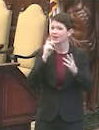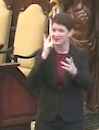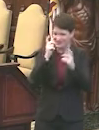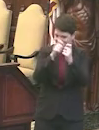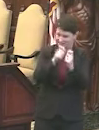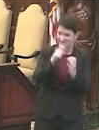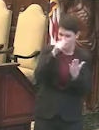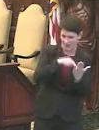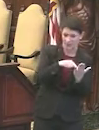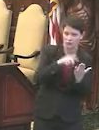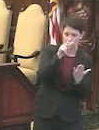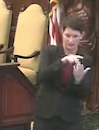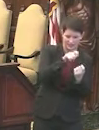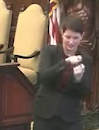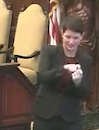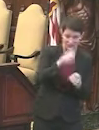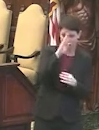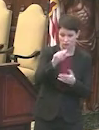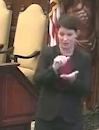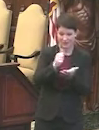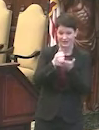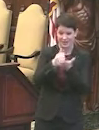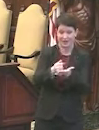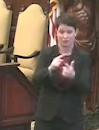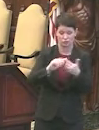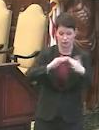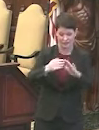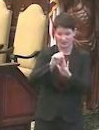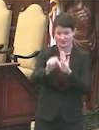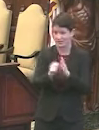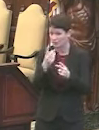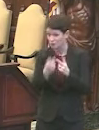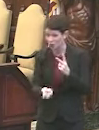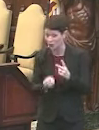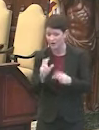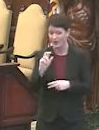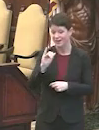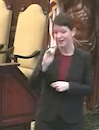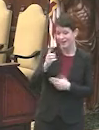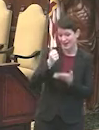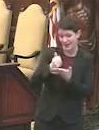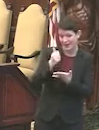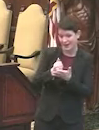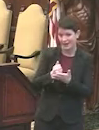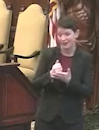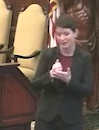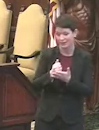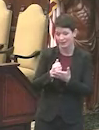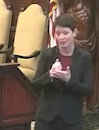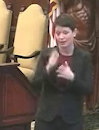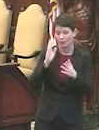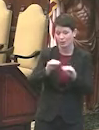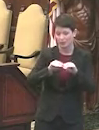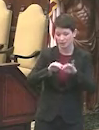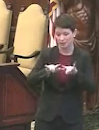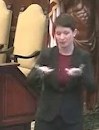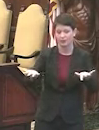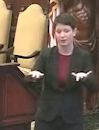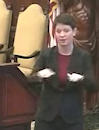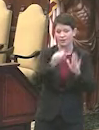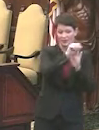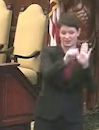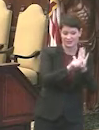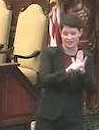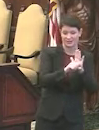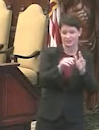whether or not there's going to be enough direct aid to cities and States, whether or not that aid is going to be flown, uh, funneled through the States